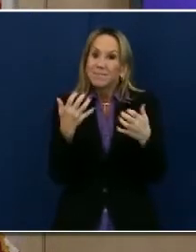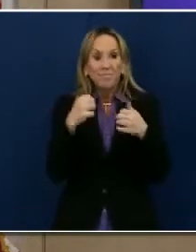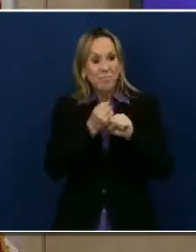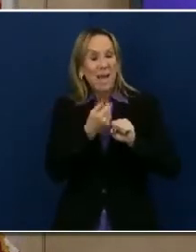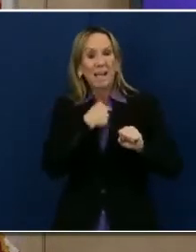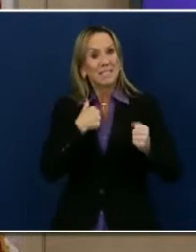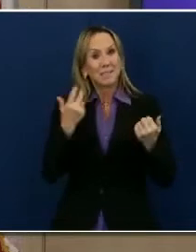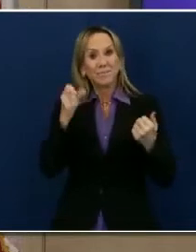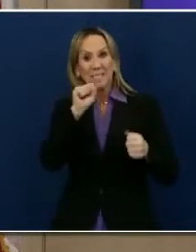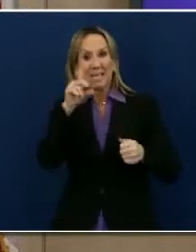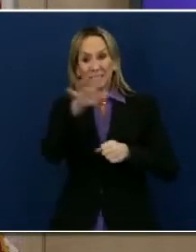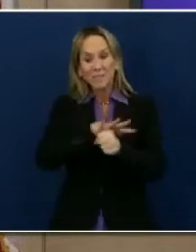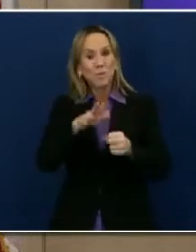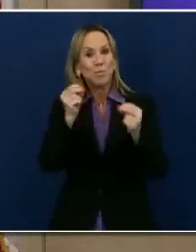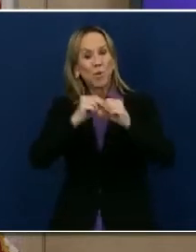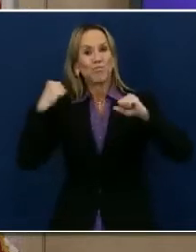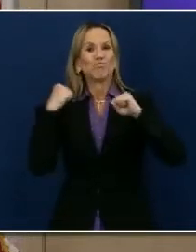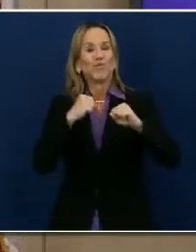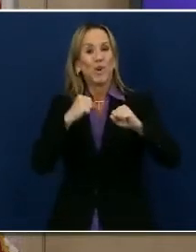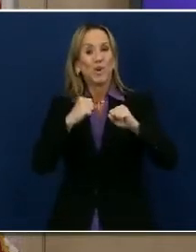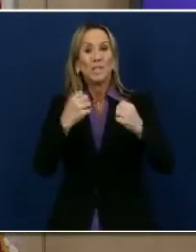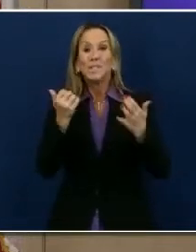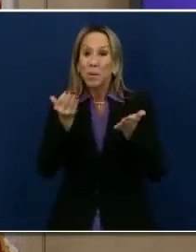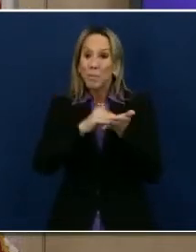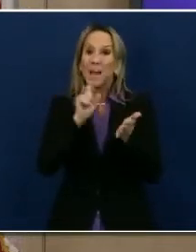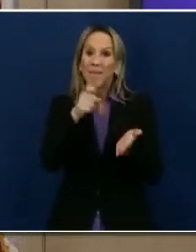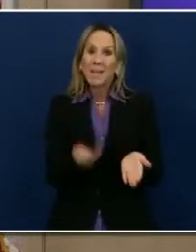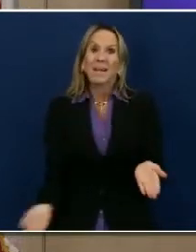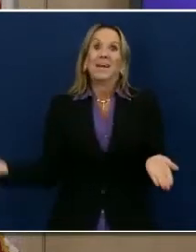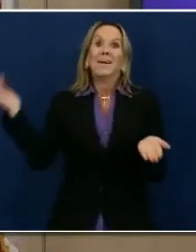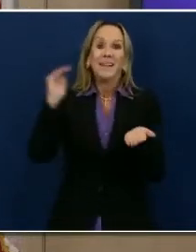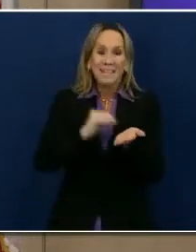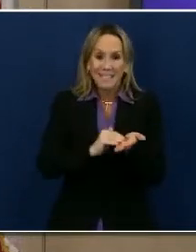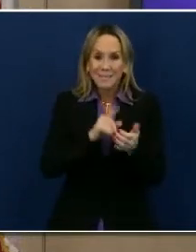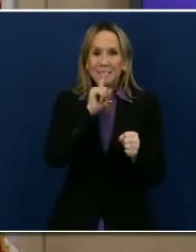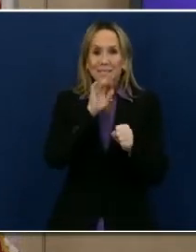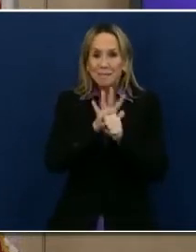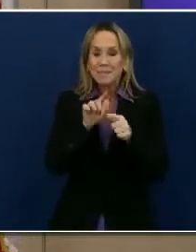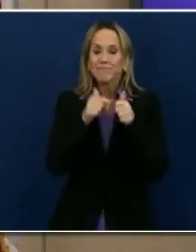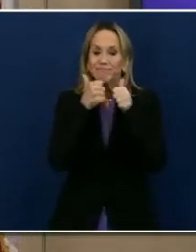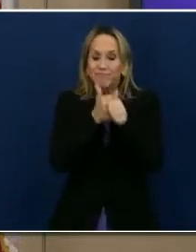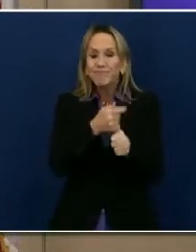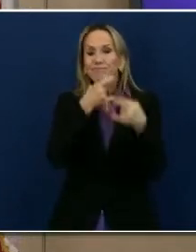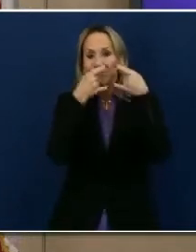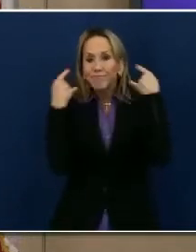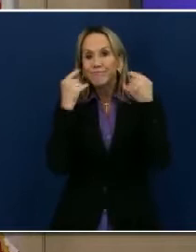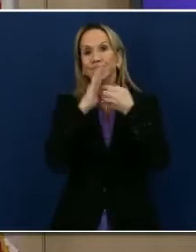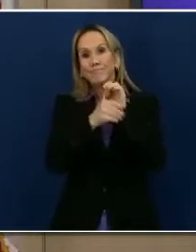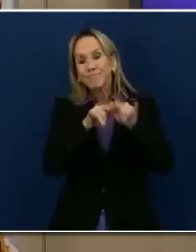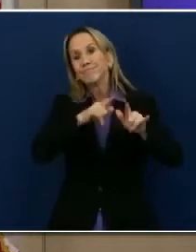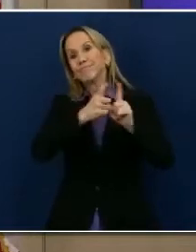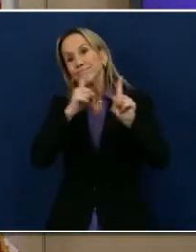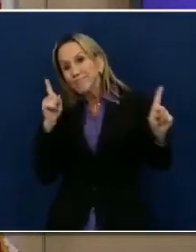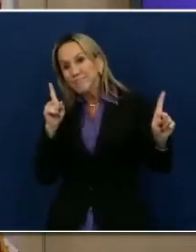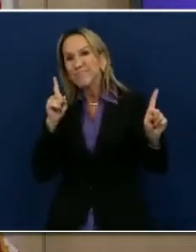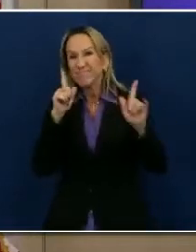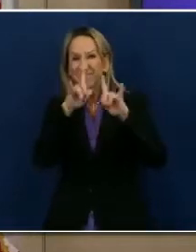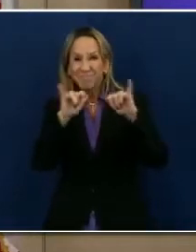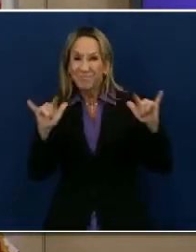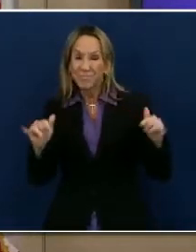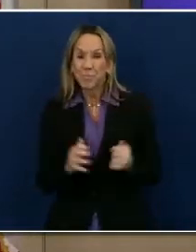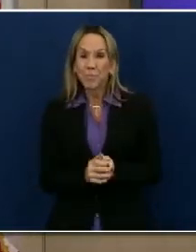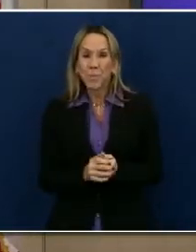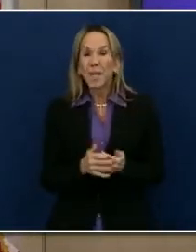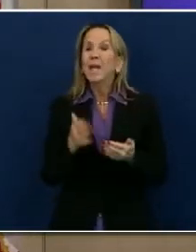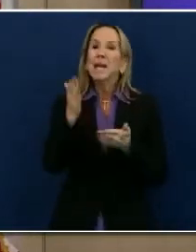And now we all have to recommit ourselves to those actions. You know, while we may feel in some part, you know, a sense